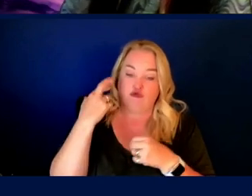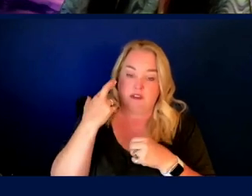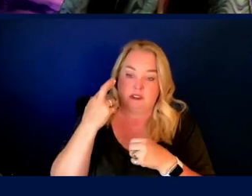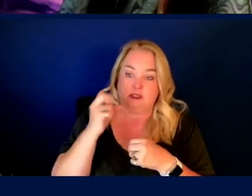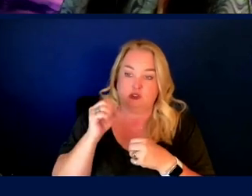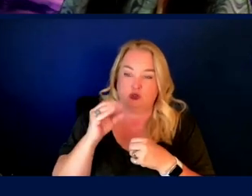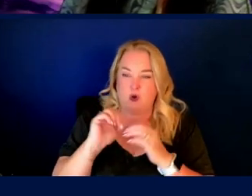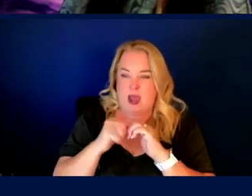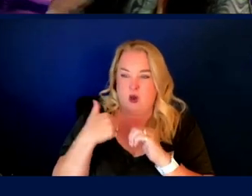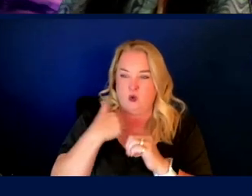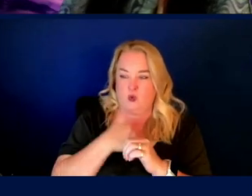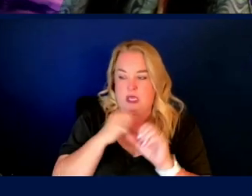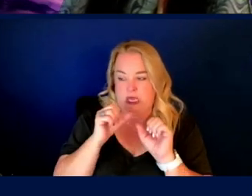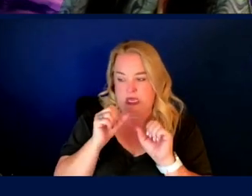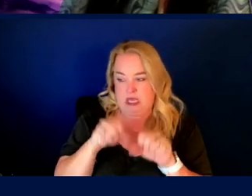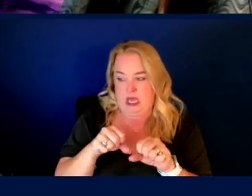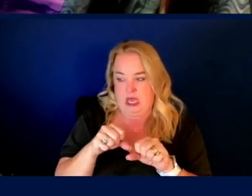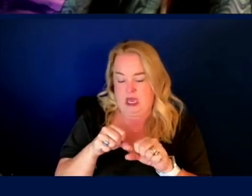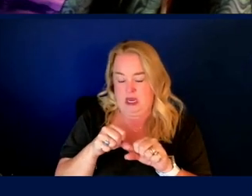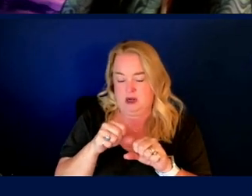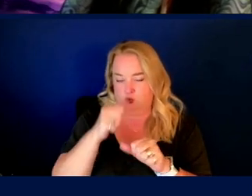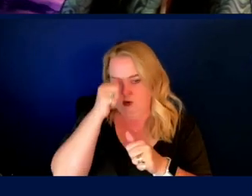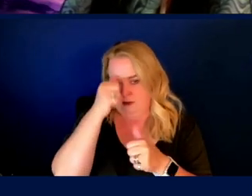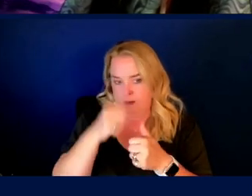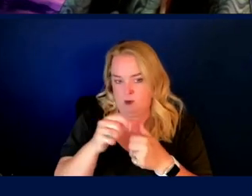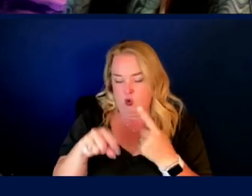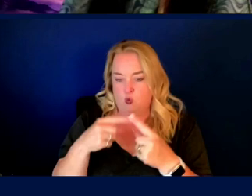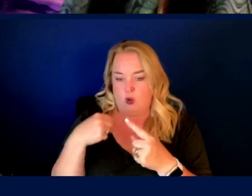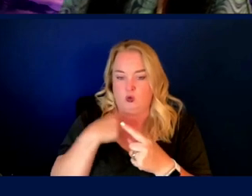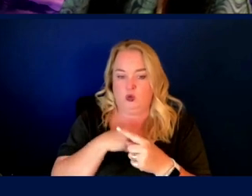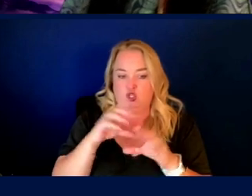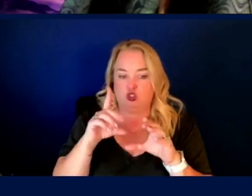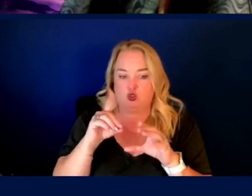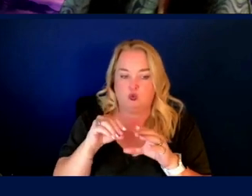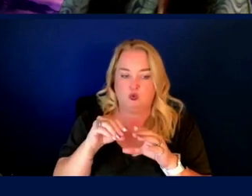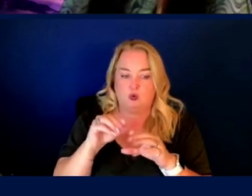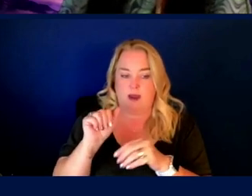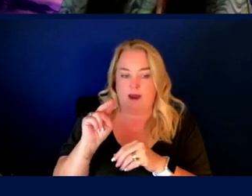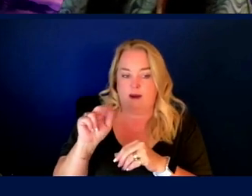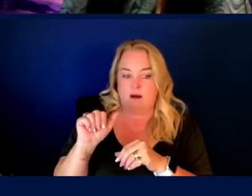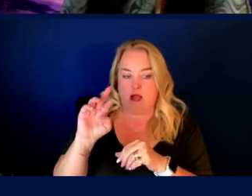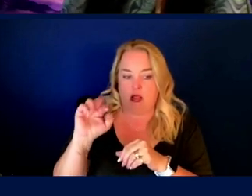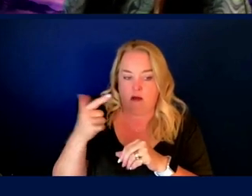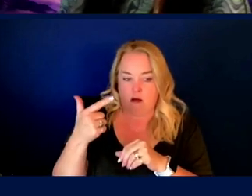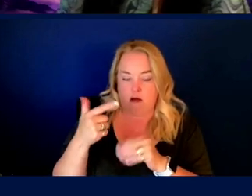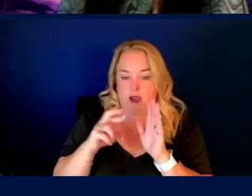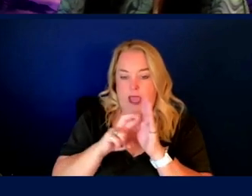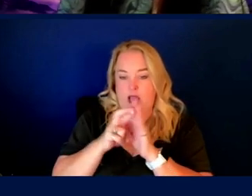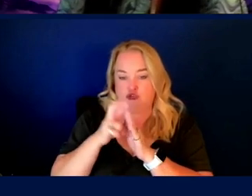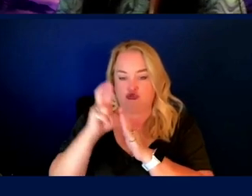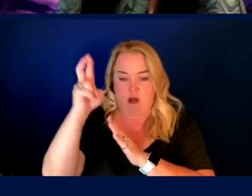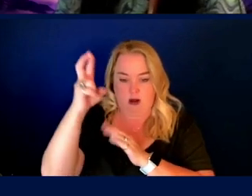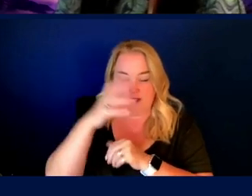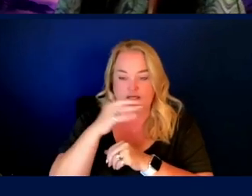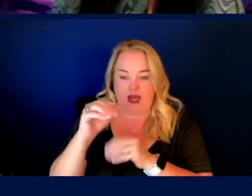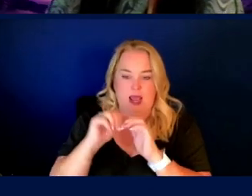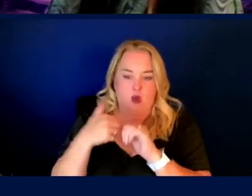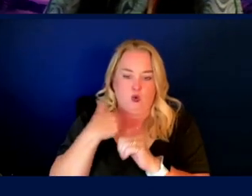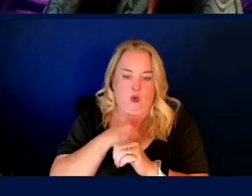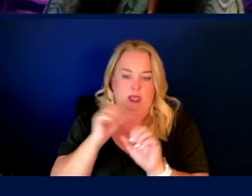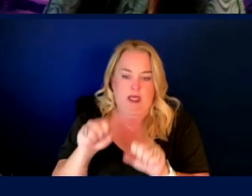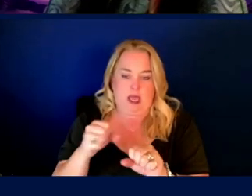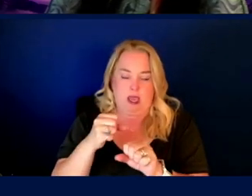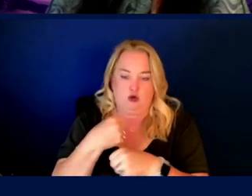might we, uh, consider that when engaging in analog astronautics and how might we, we create better ways to, to